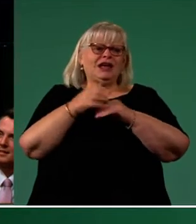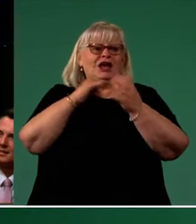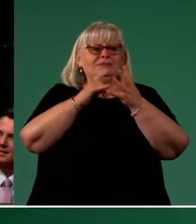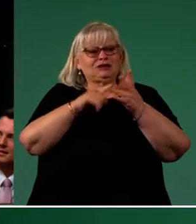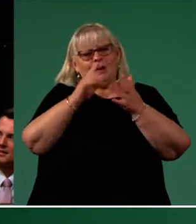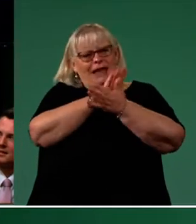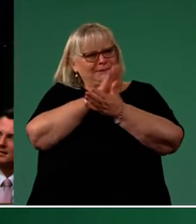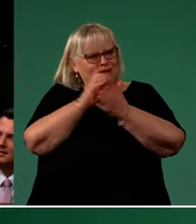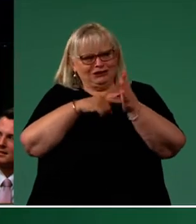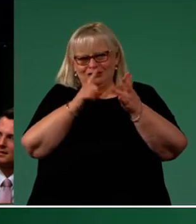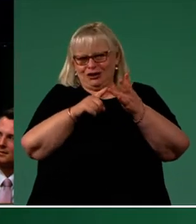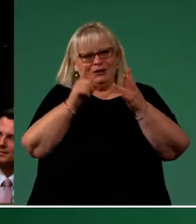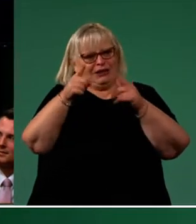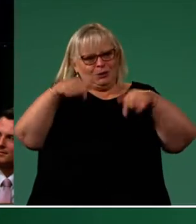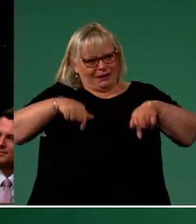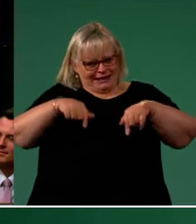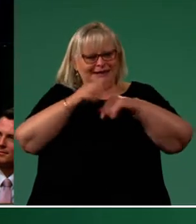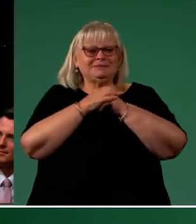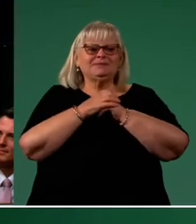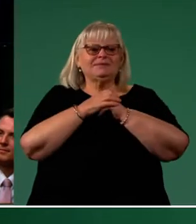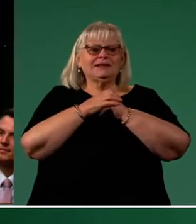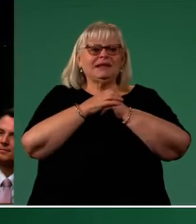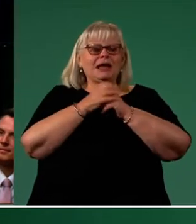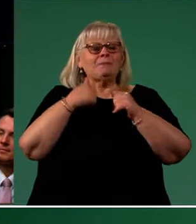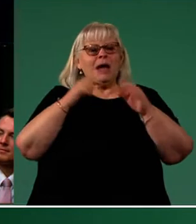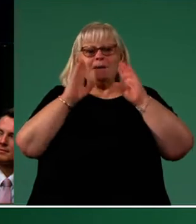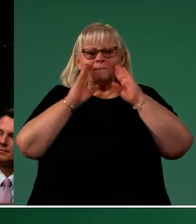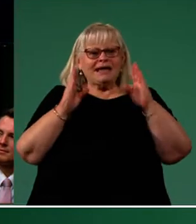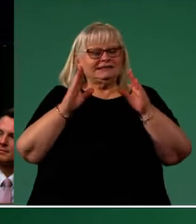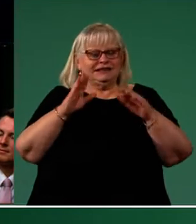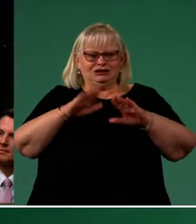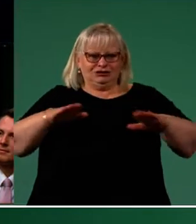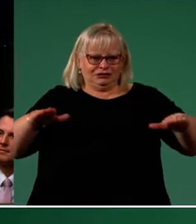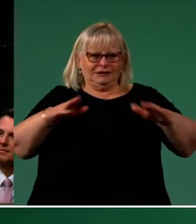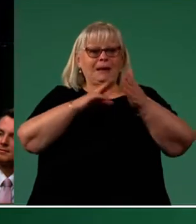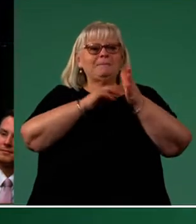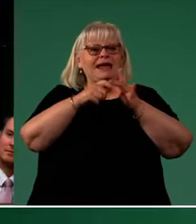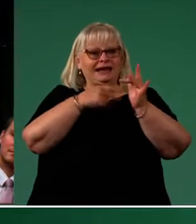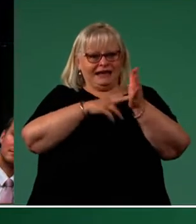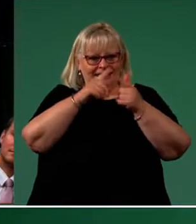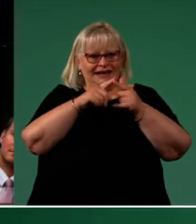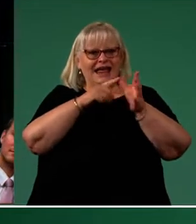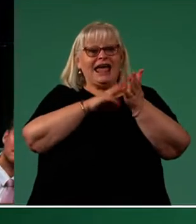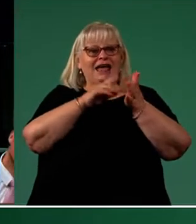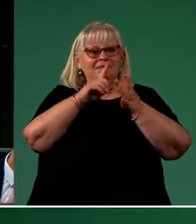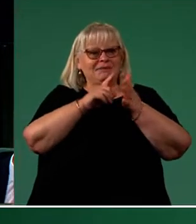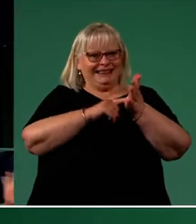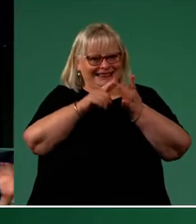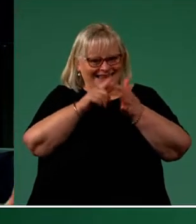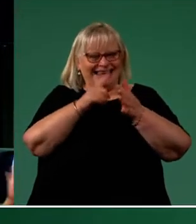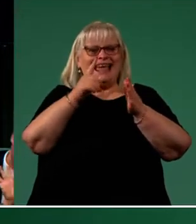that you're here as my partner. Lastly, to my amazing and wonderful children Madeline, Emily and Harry over there,